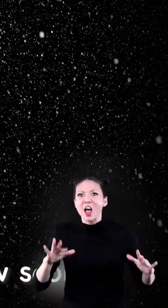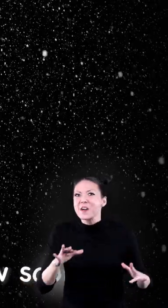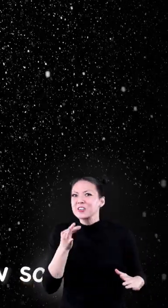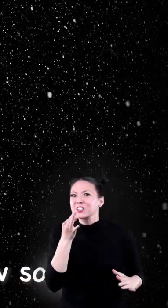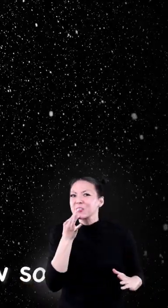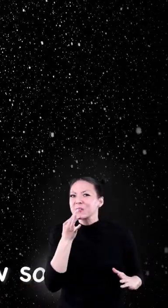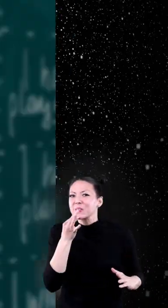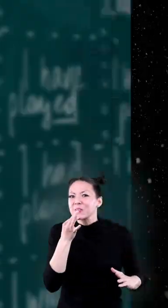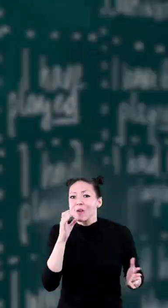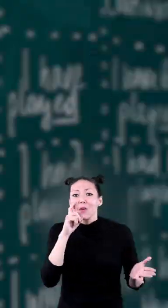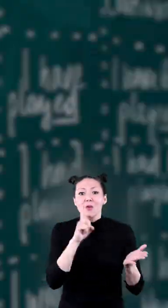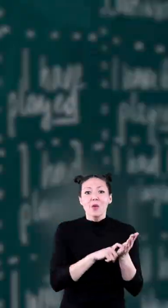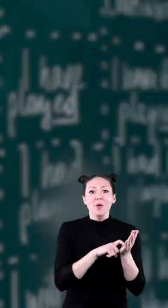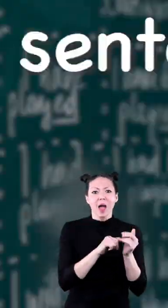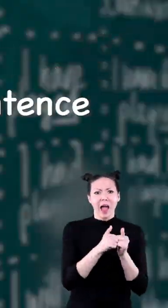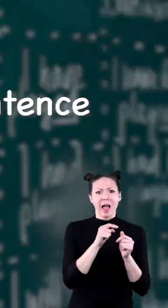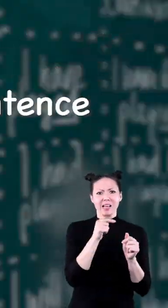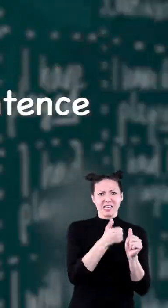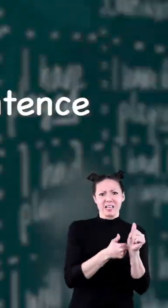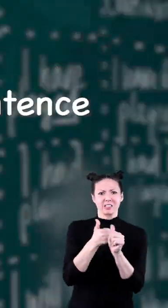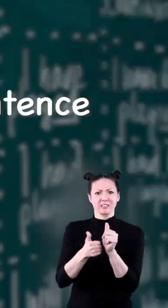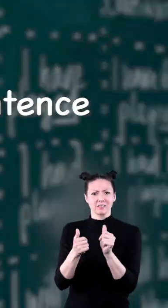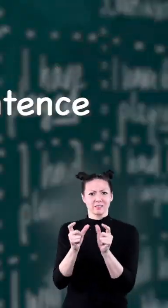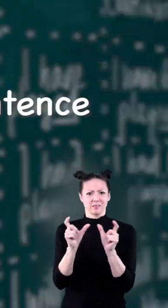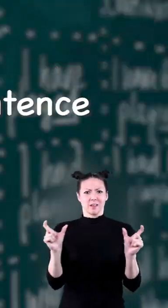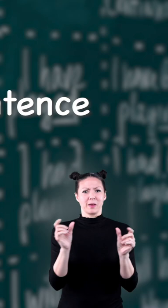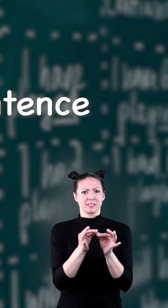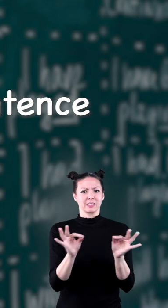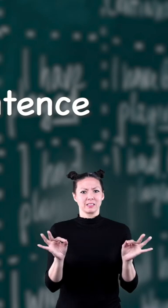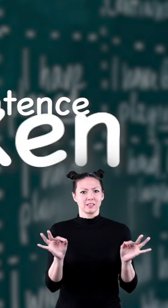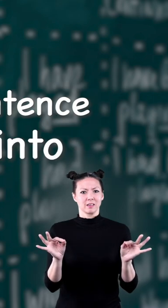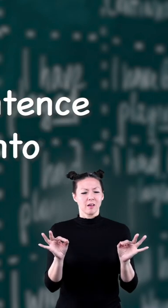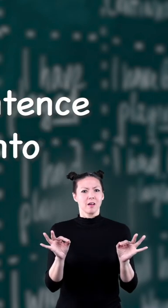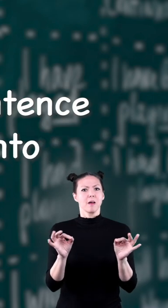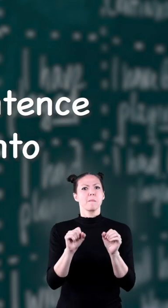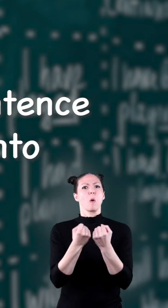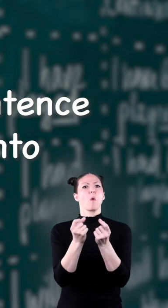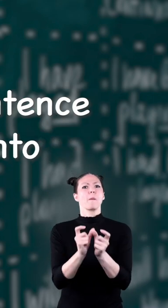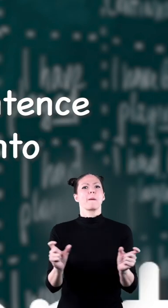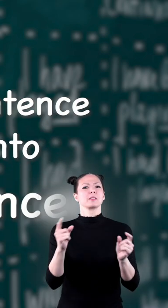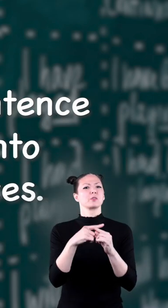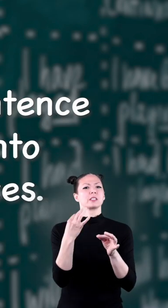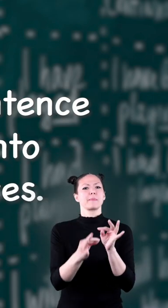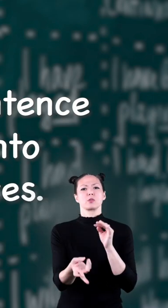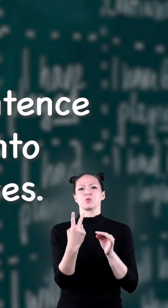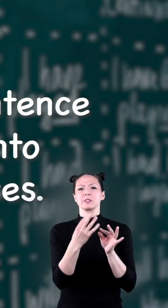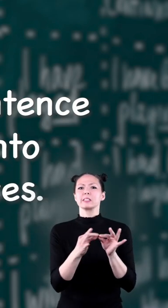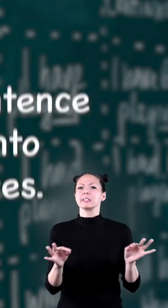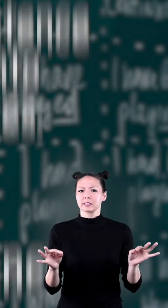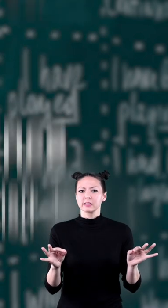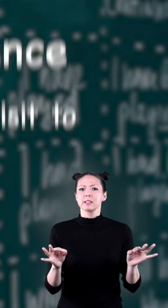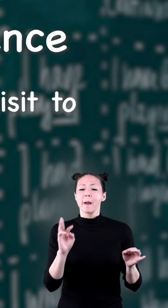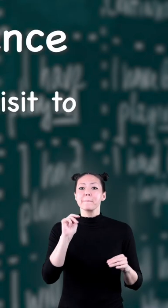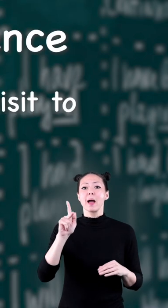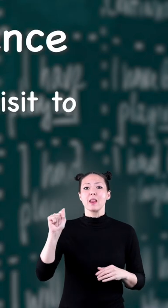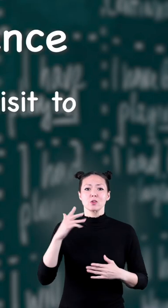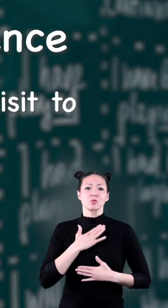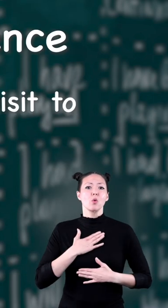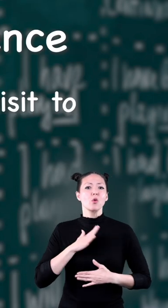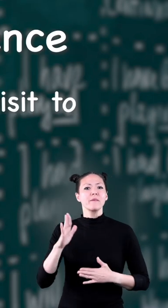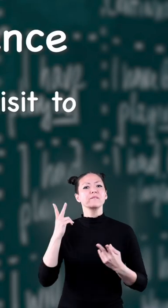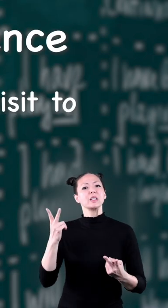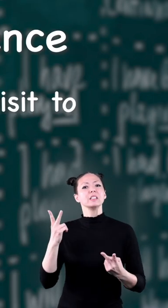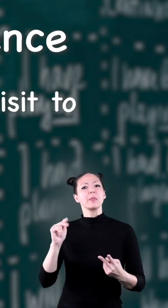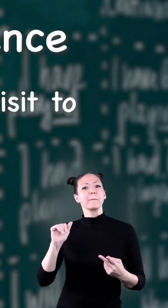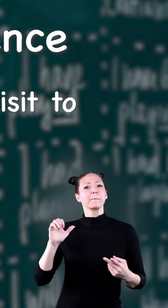snow soon notice how each of those compound sentences can be broken into two simple sentences michaela